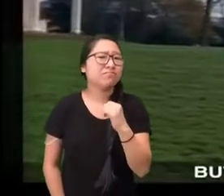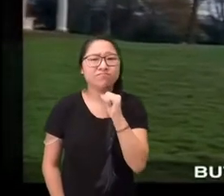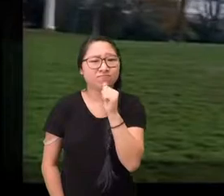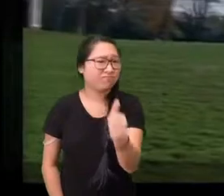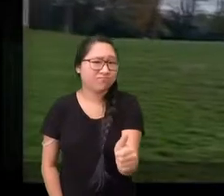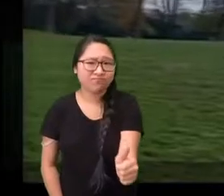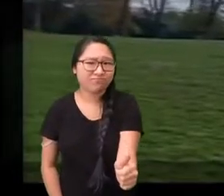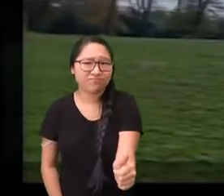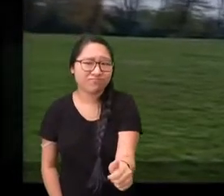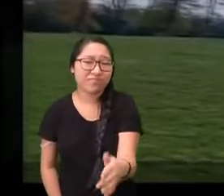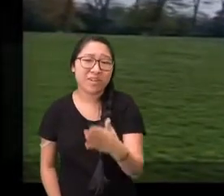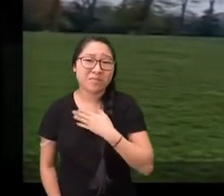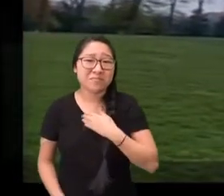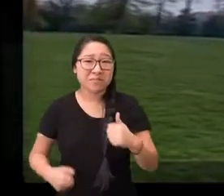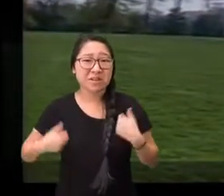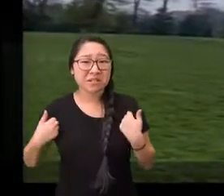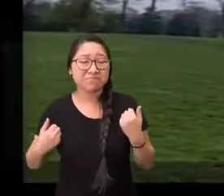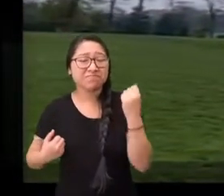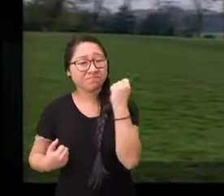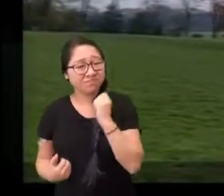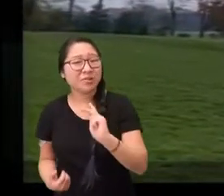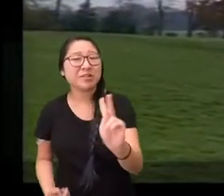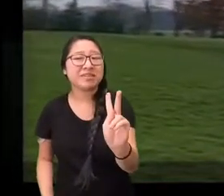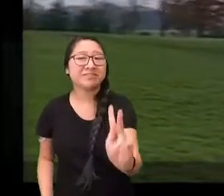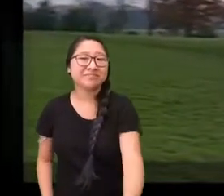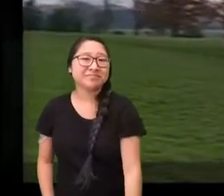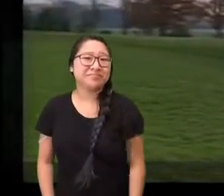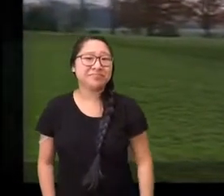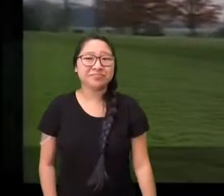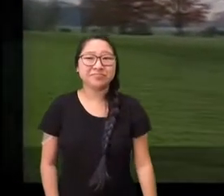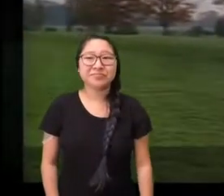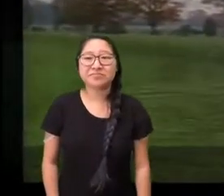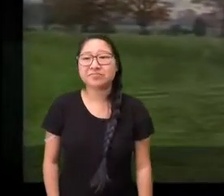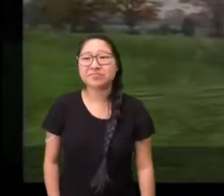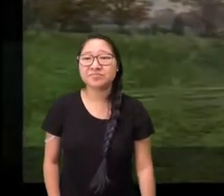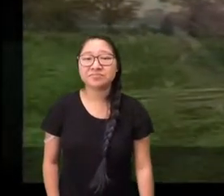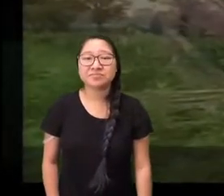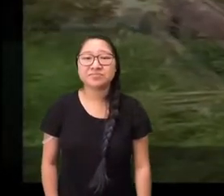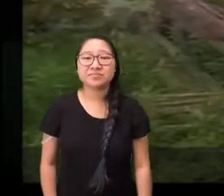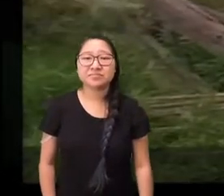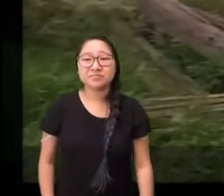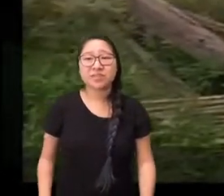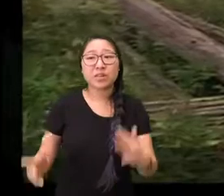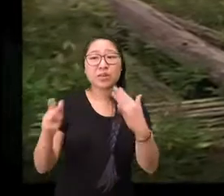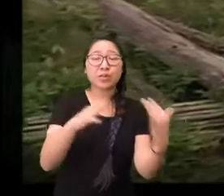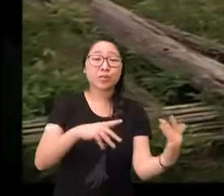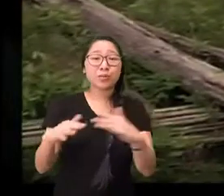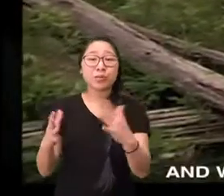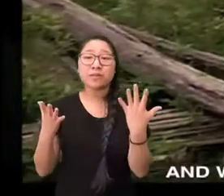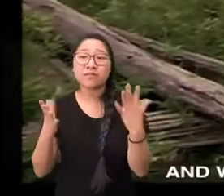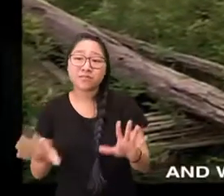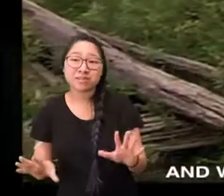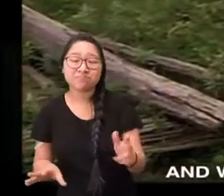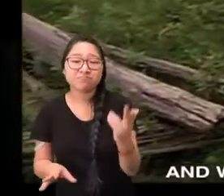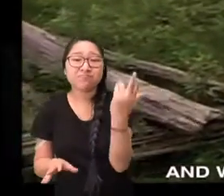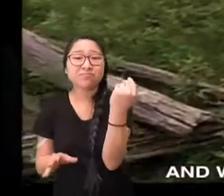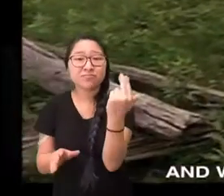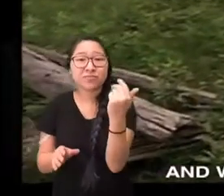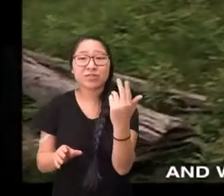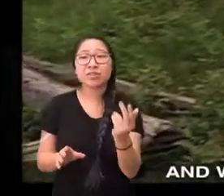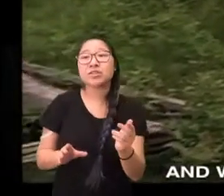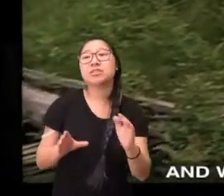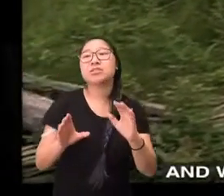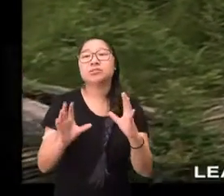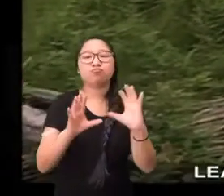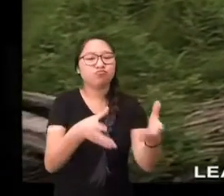I have had my day the end of the war and Washington's